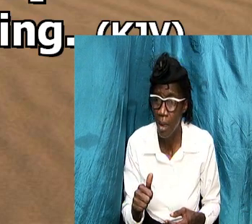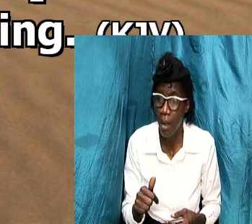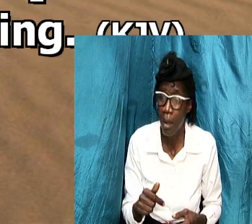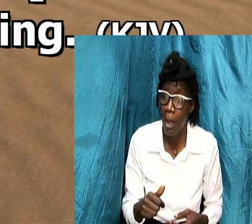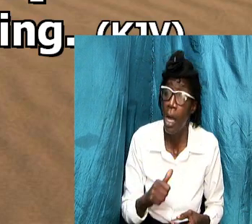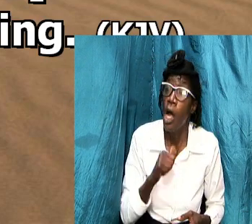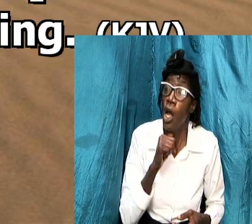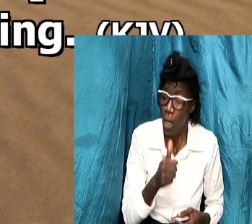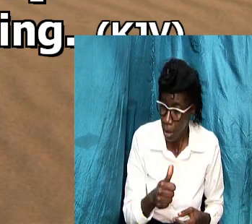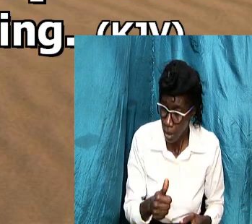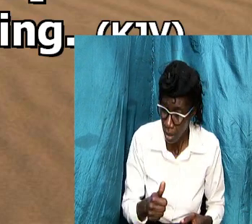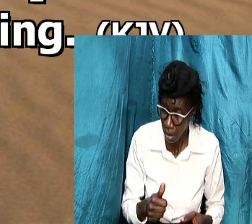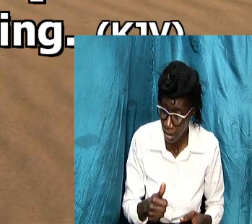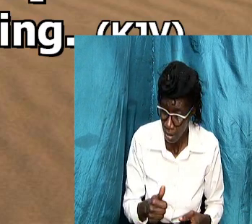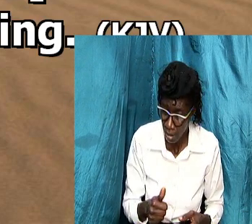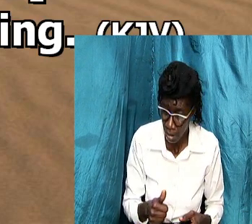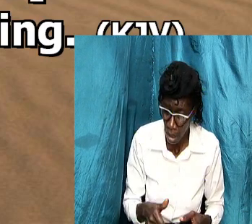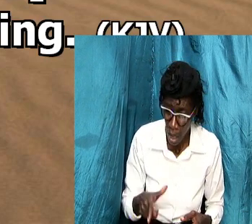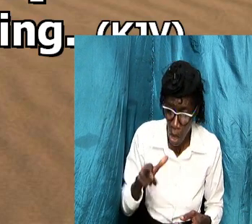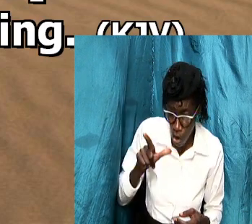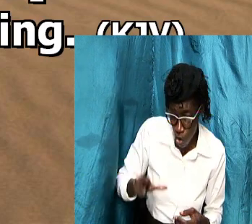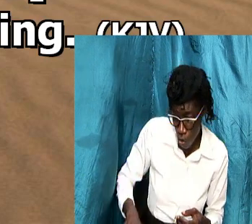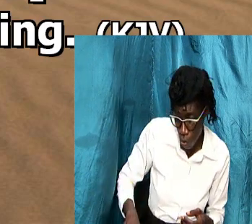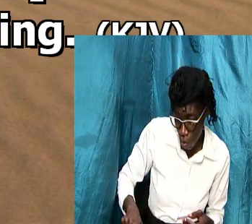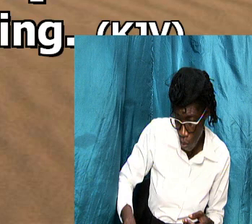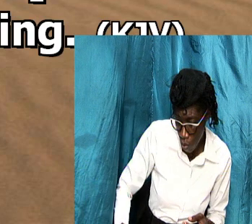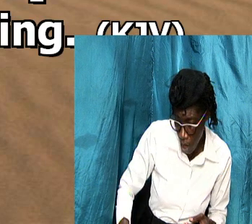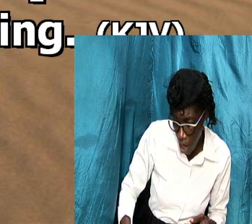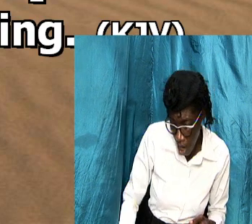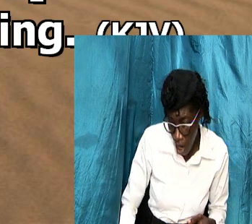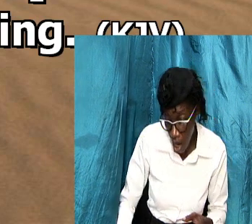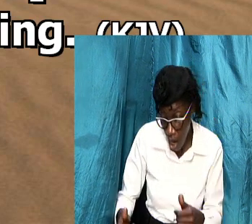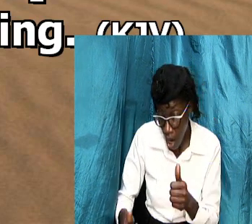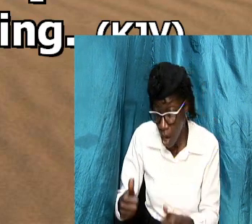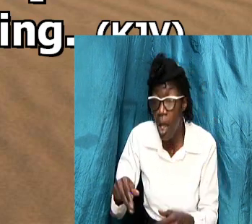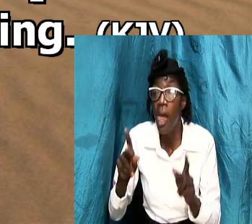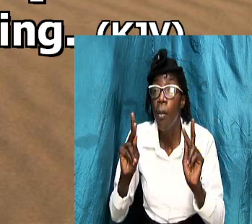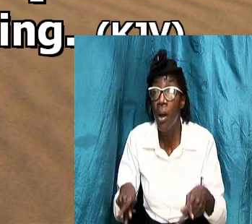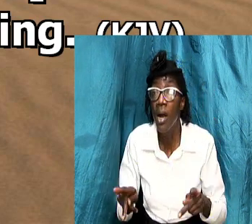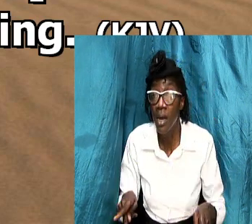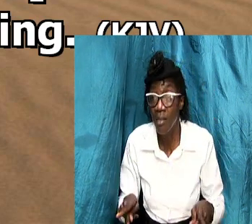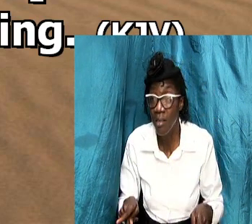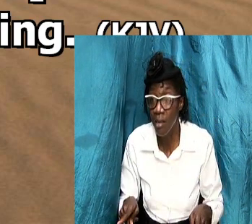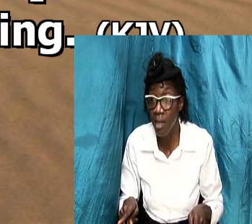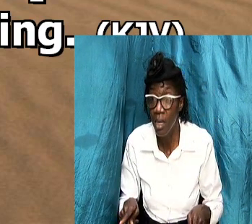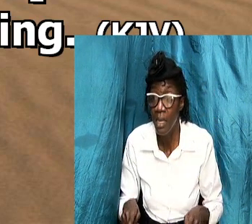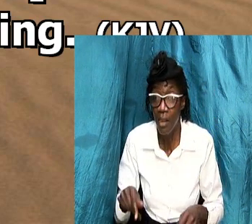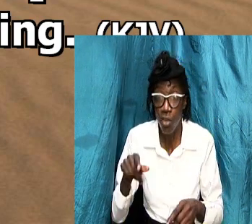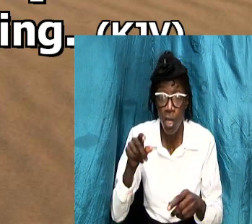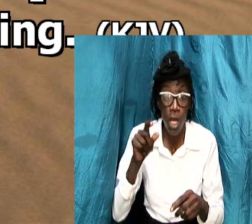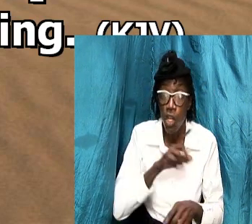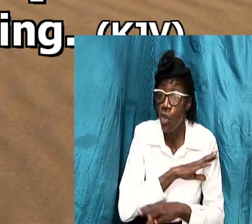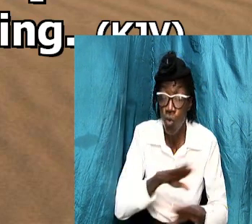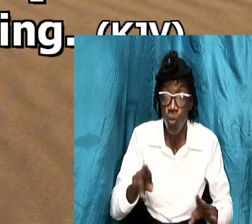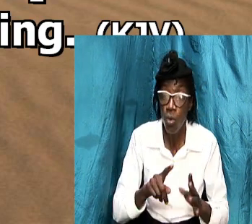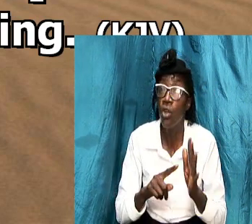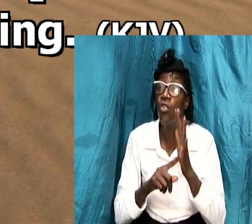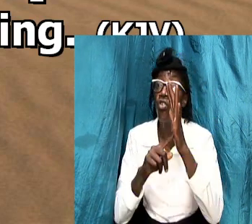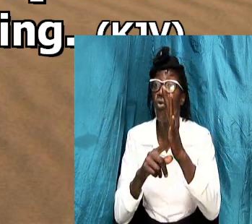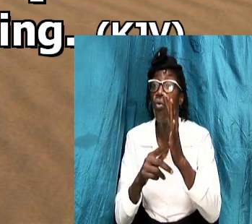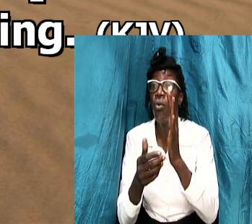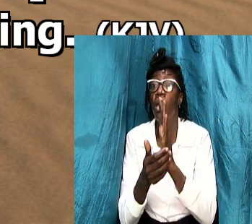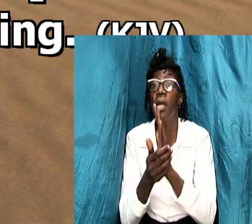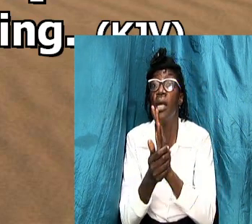position of servitude that denies her gifts and abilities many wives